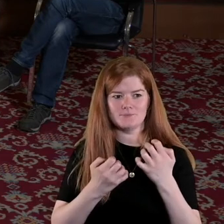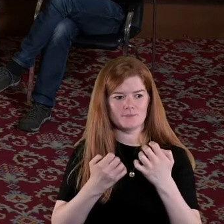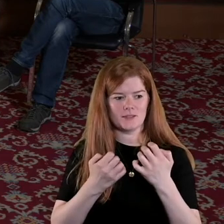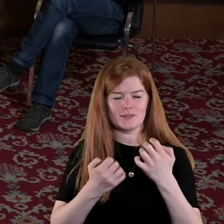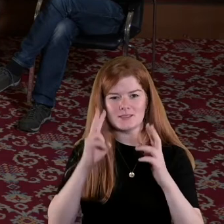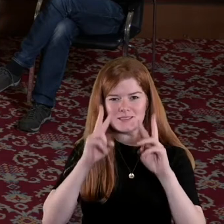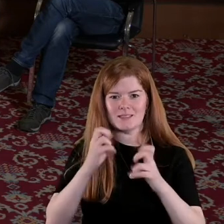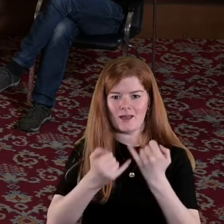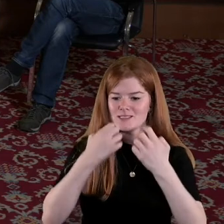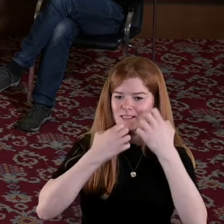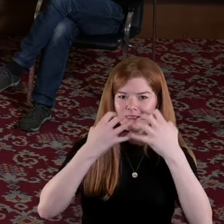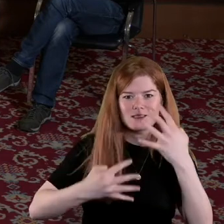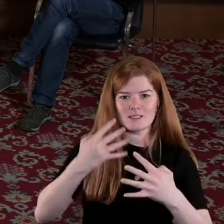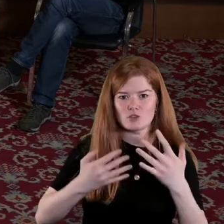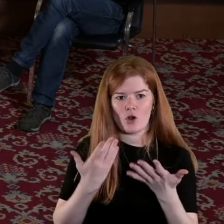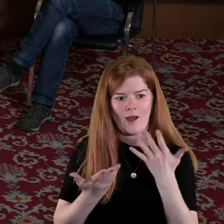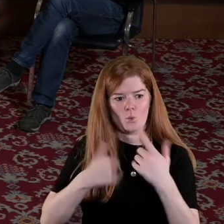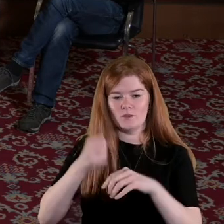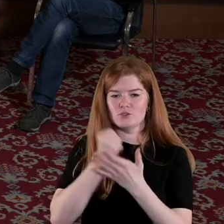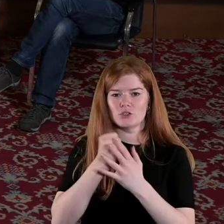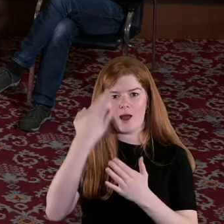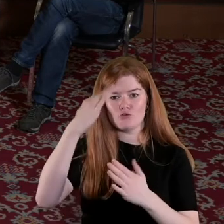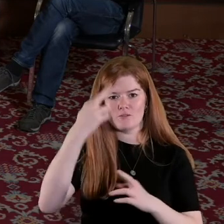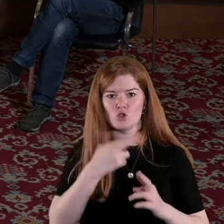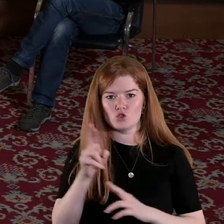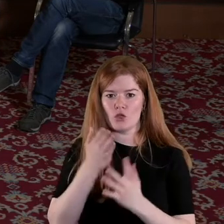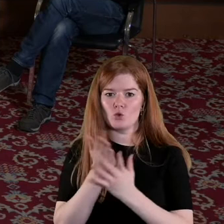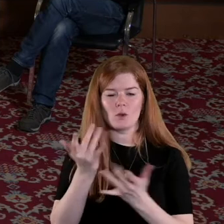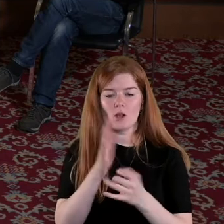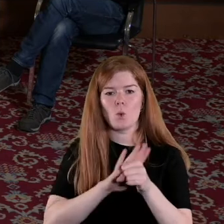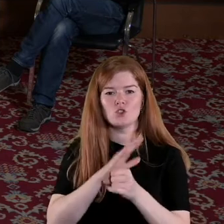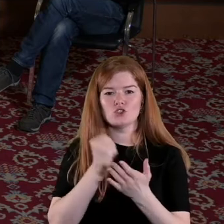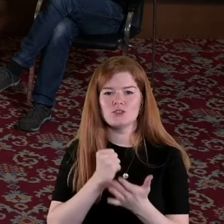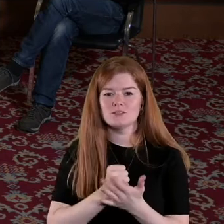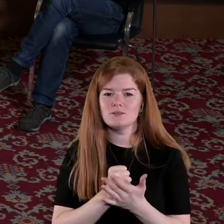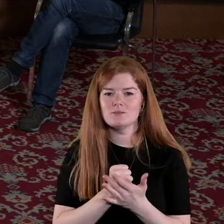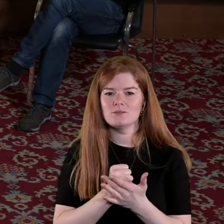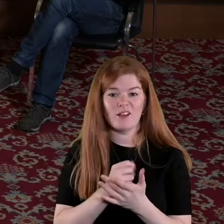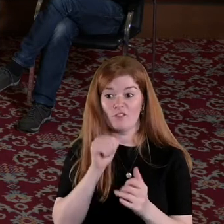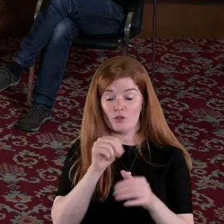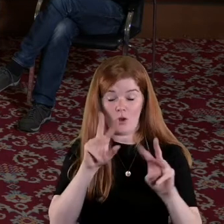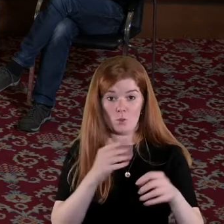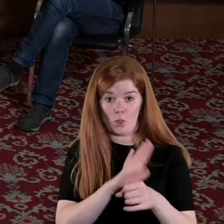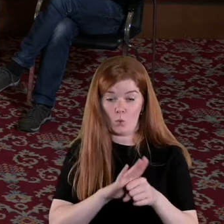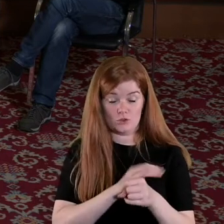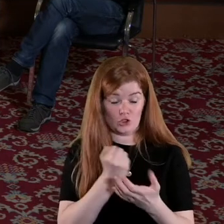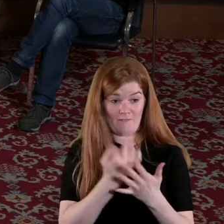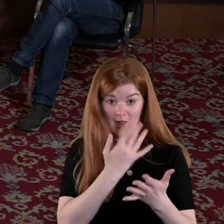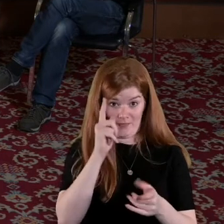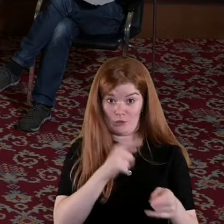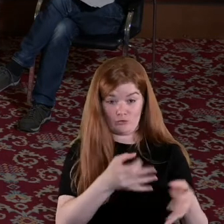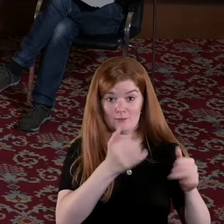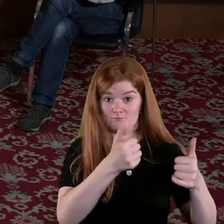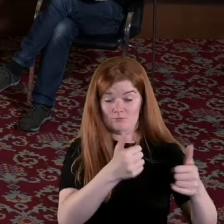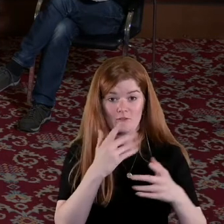principle way in which we sort of have studied the Irish revolution is through local studies and there's nothing wrong with local studies in fact I think they're really good